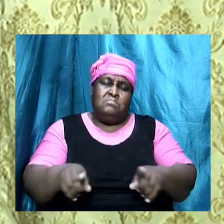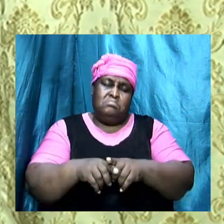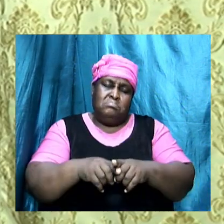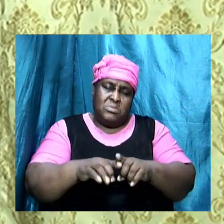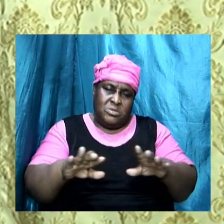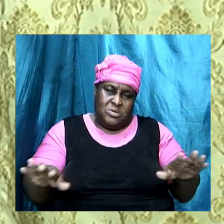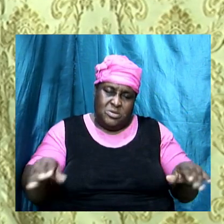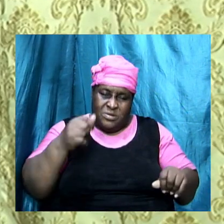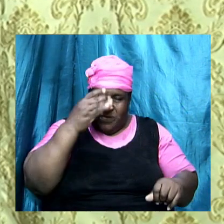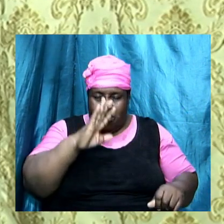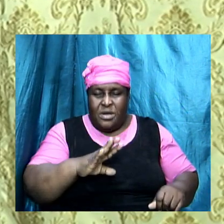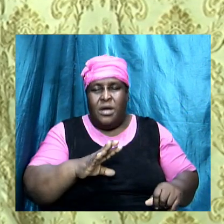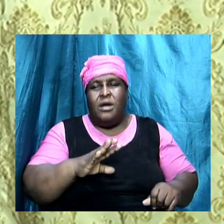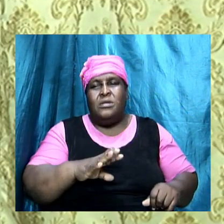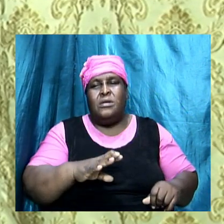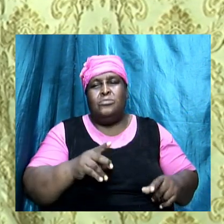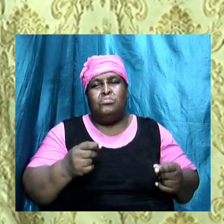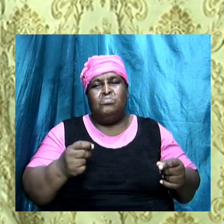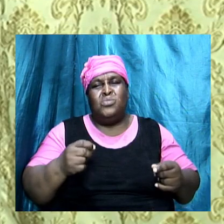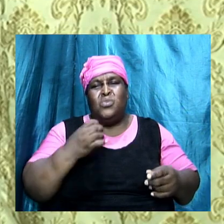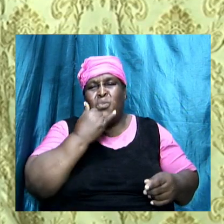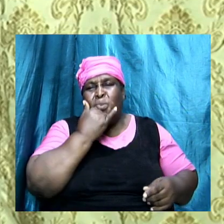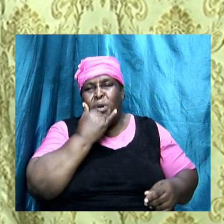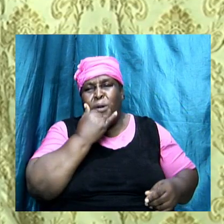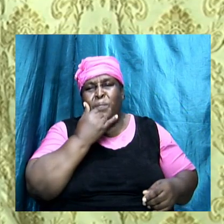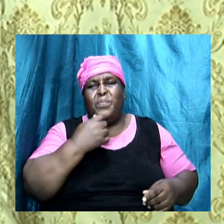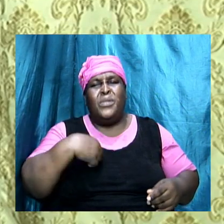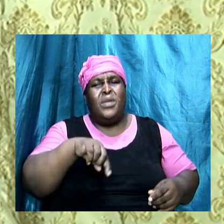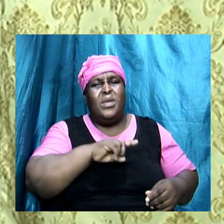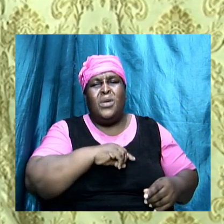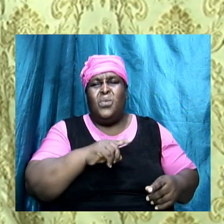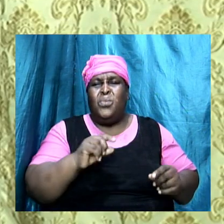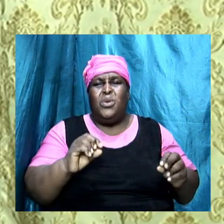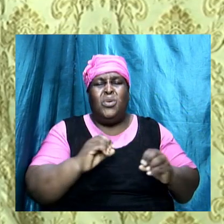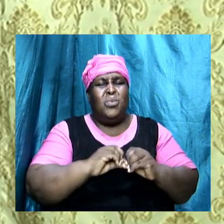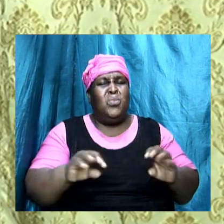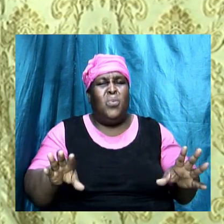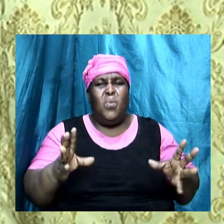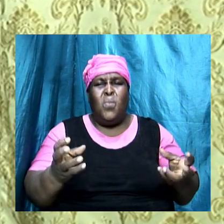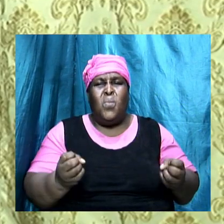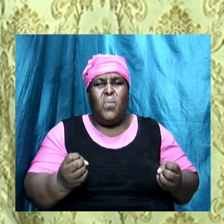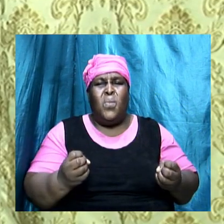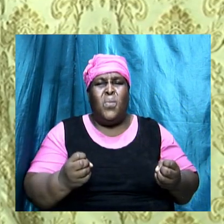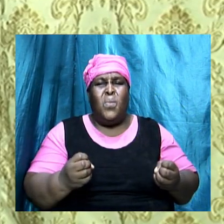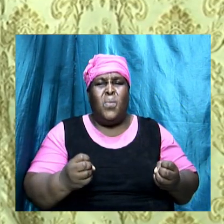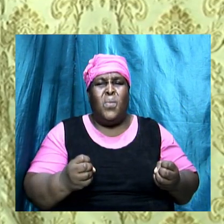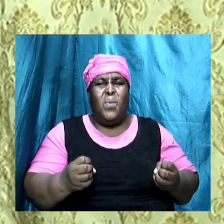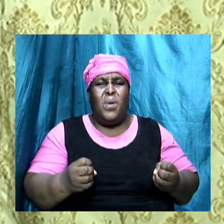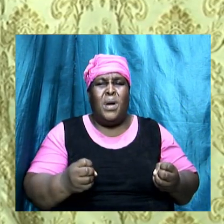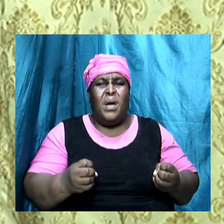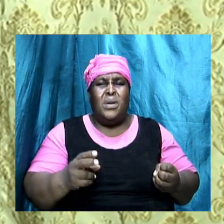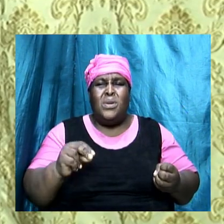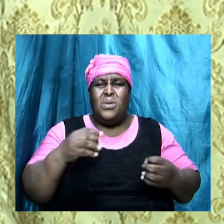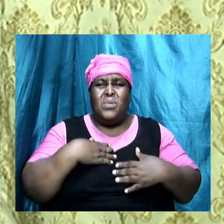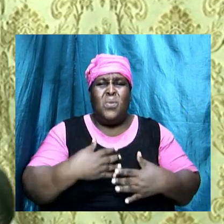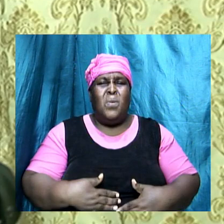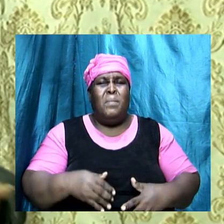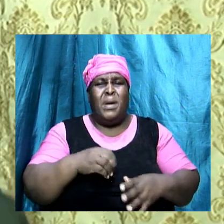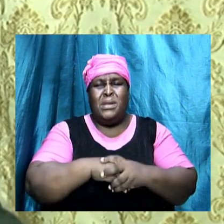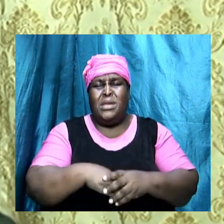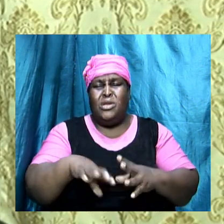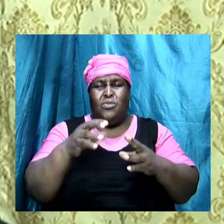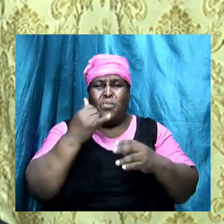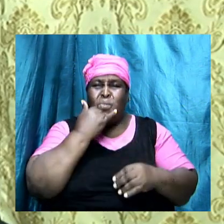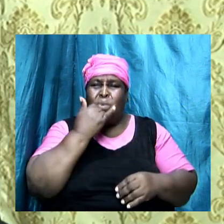of God that does wrong we don't want anybody while we are in our wrong and do wrong if tell us that look here